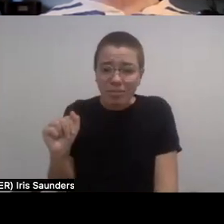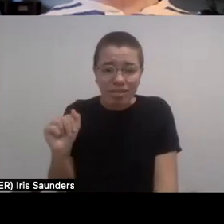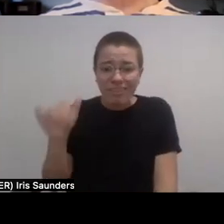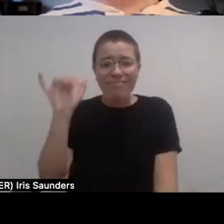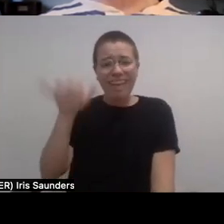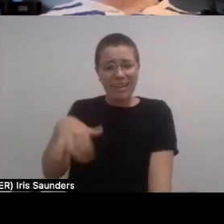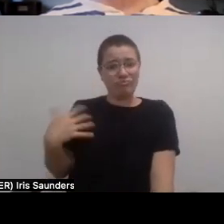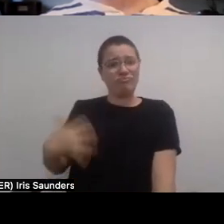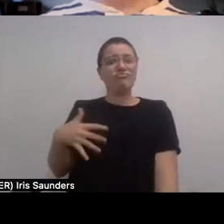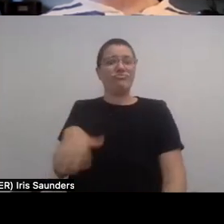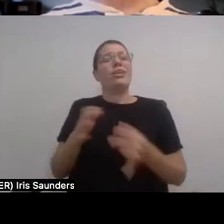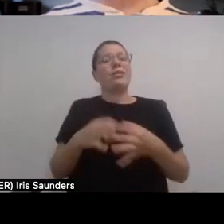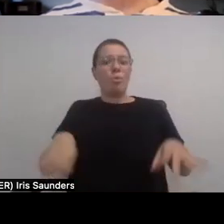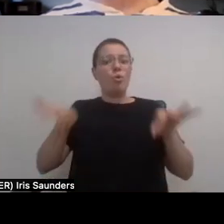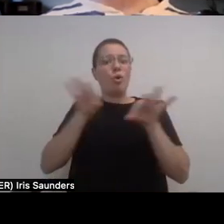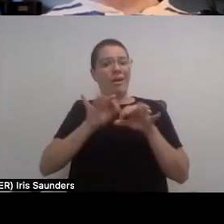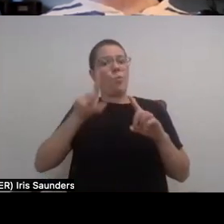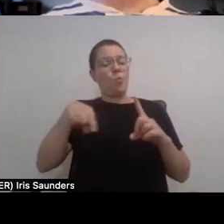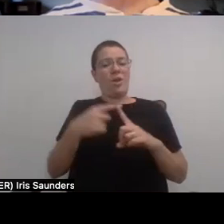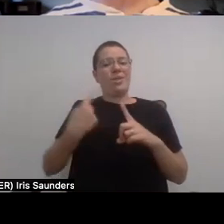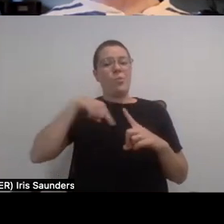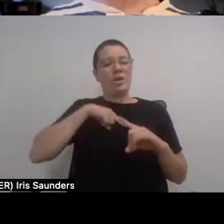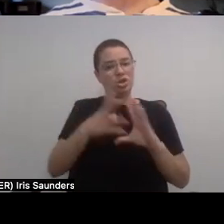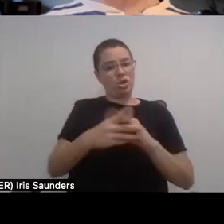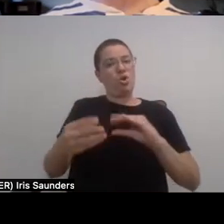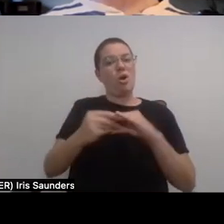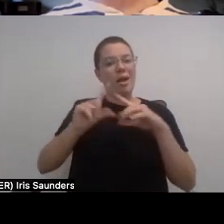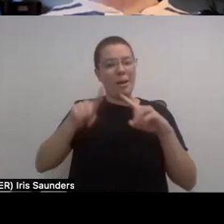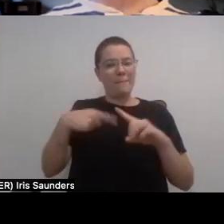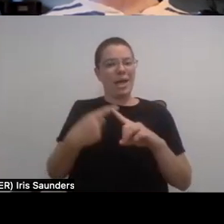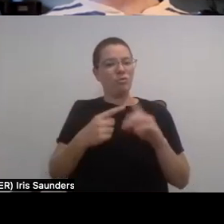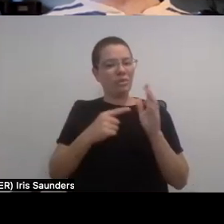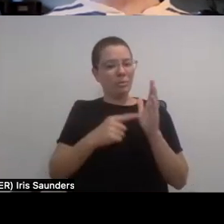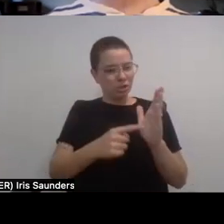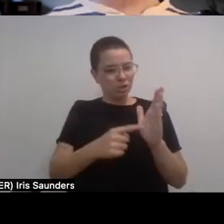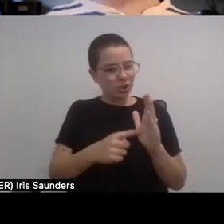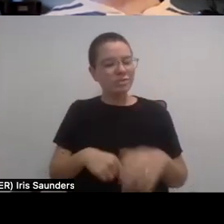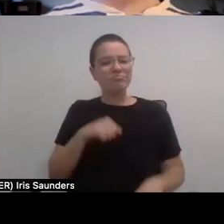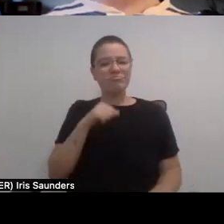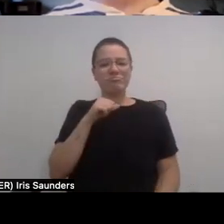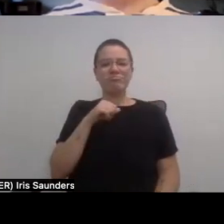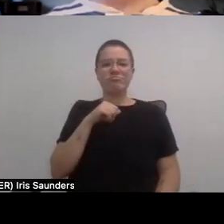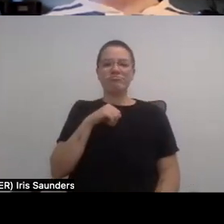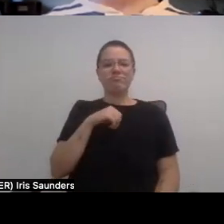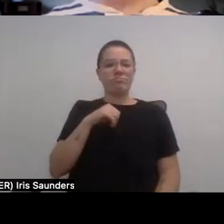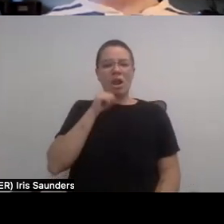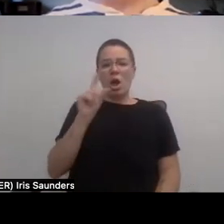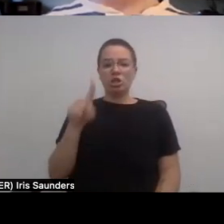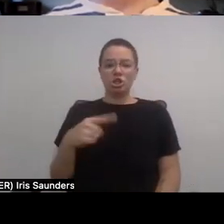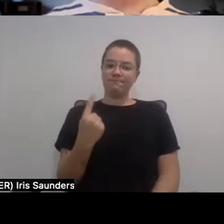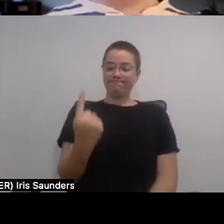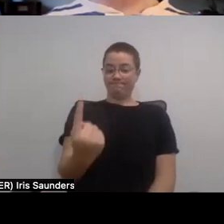important, too, when we're talking about representation, is that it's intersectional representation. We're not, we're not like one,